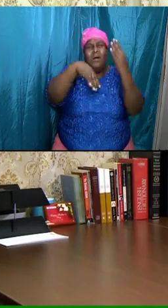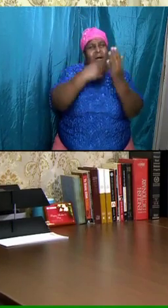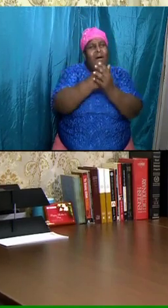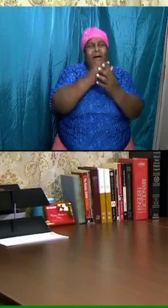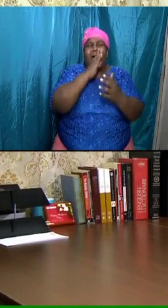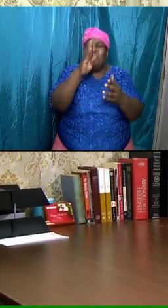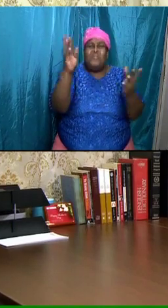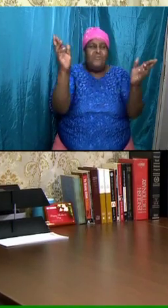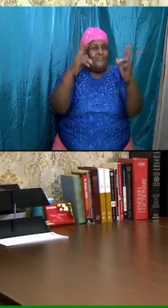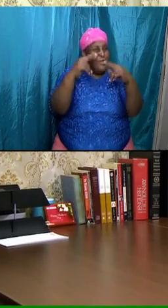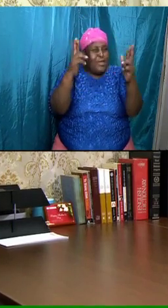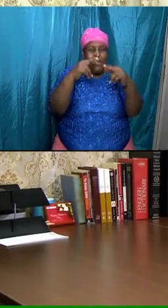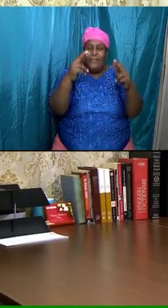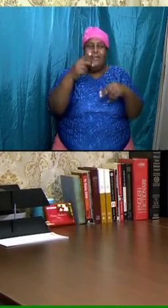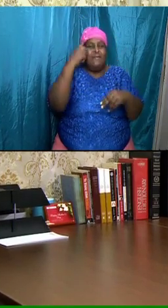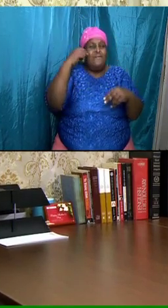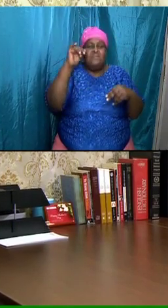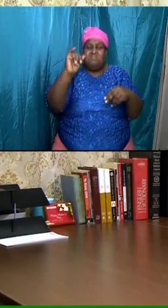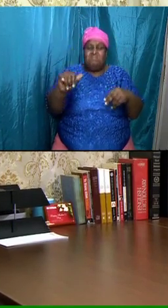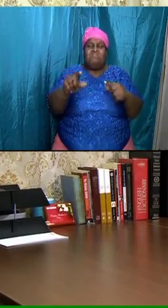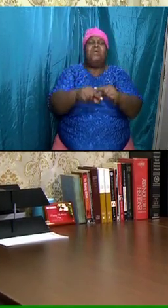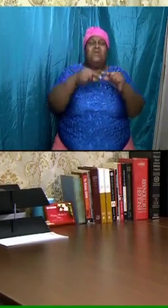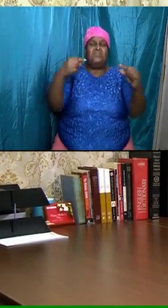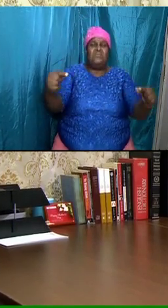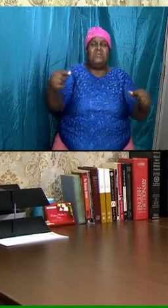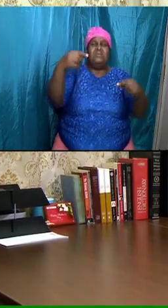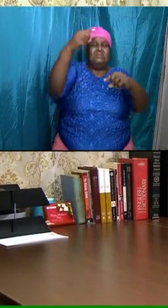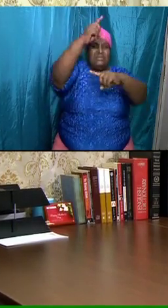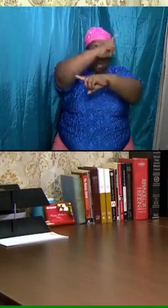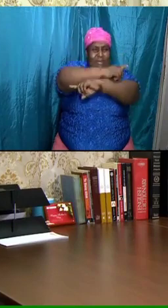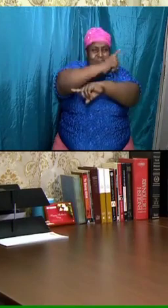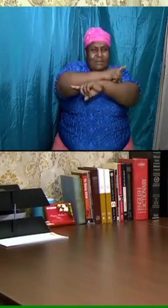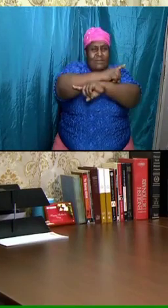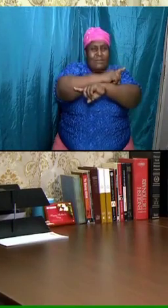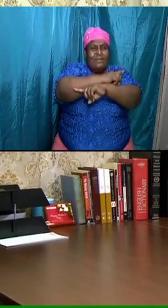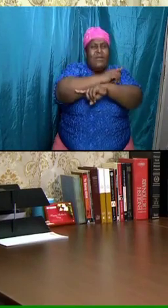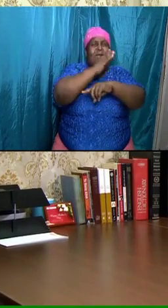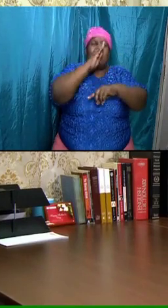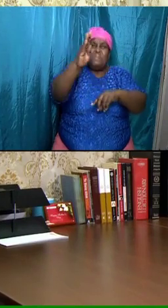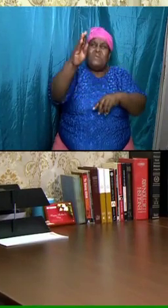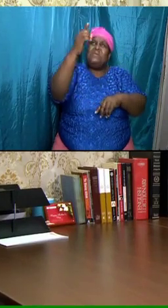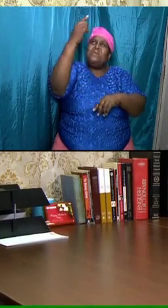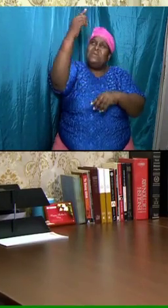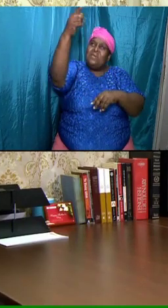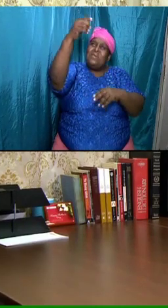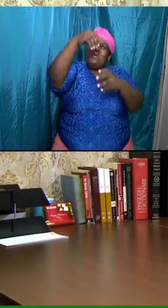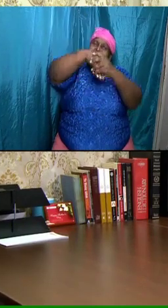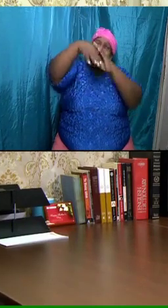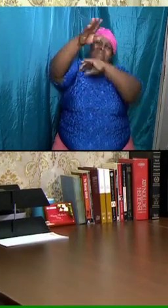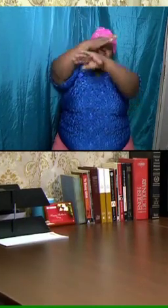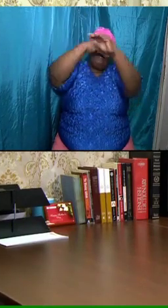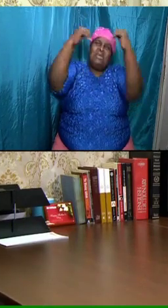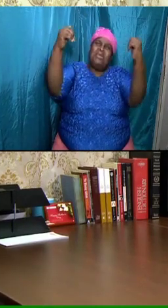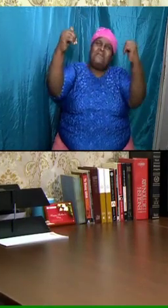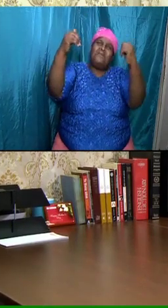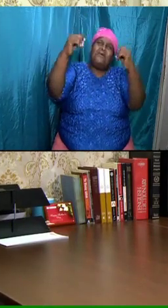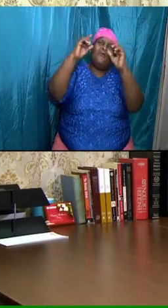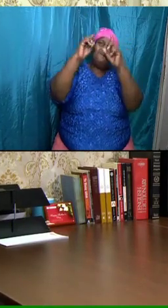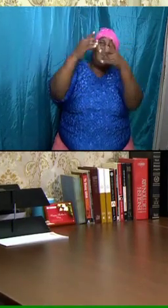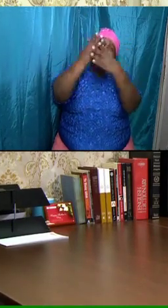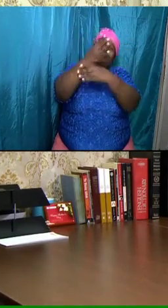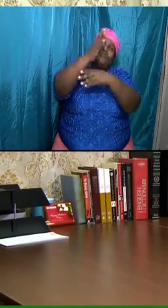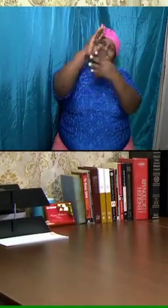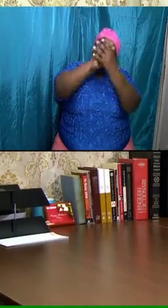for that great day and so we are going to be there in heaven and we are going to be going through the marriage supper of the lamb